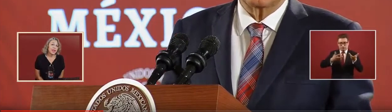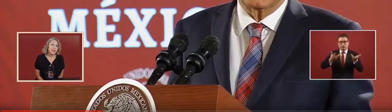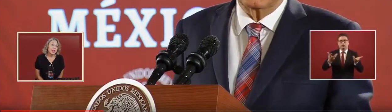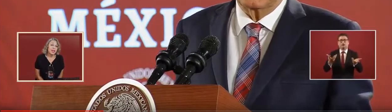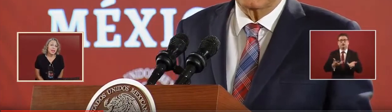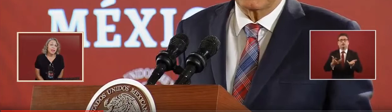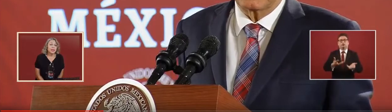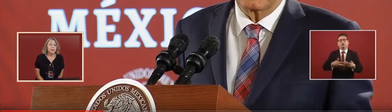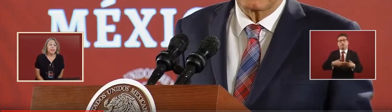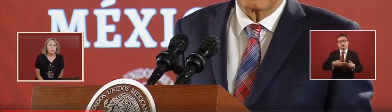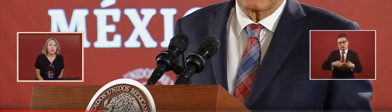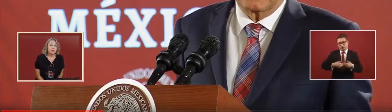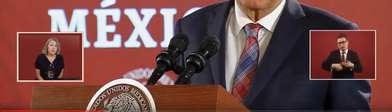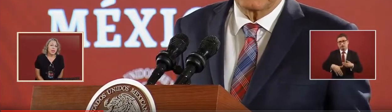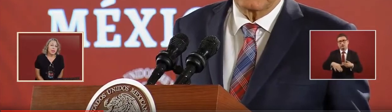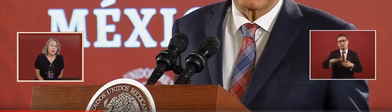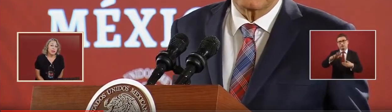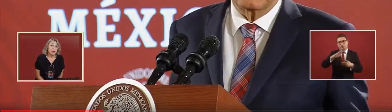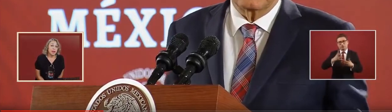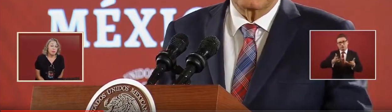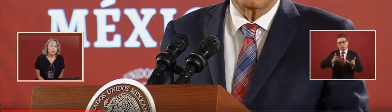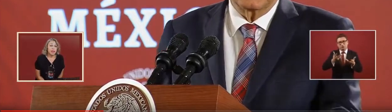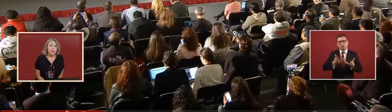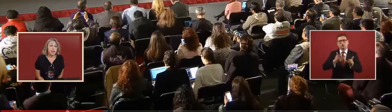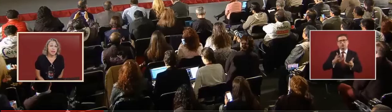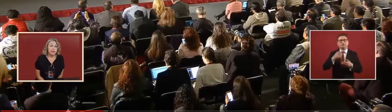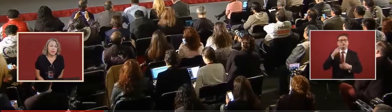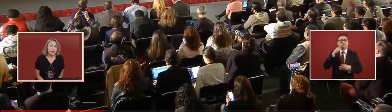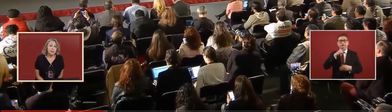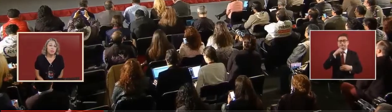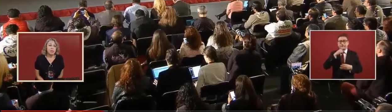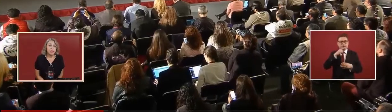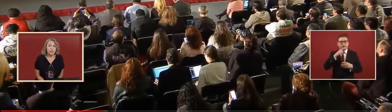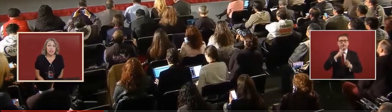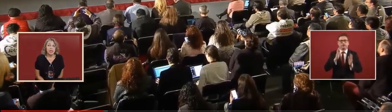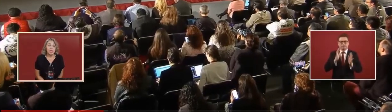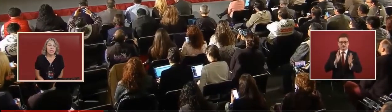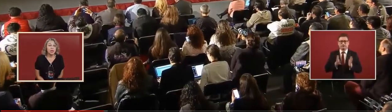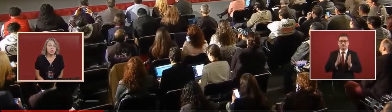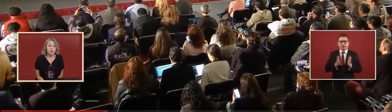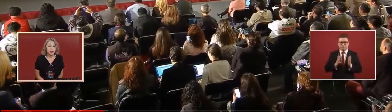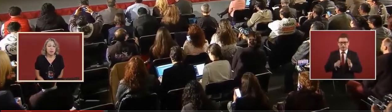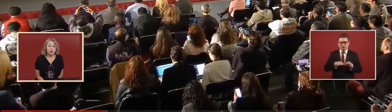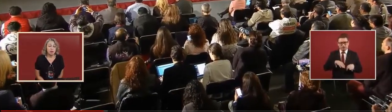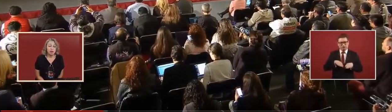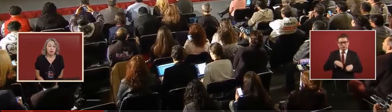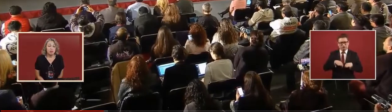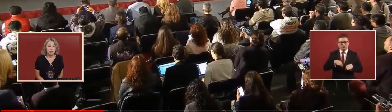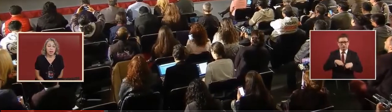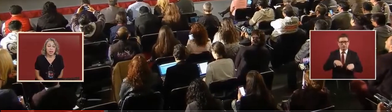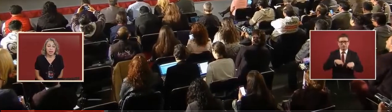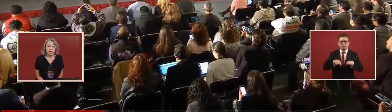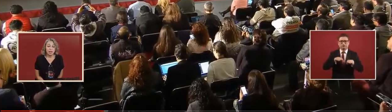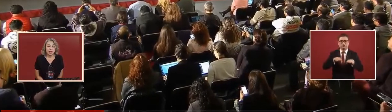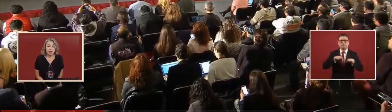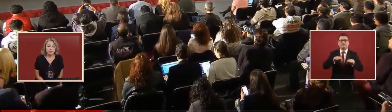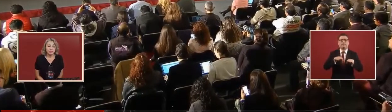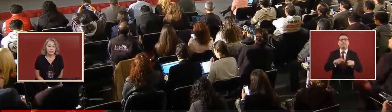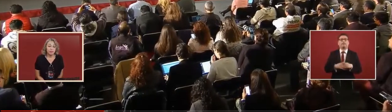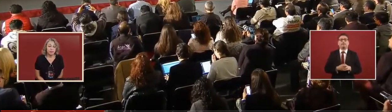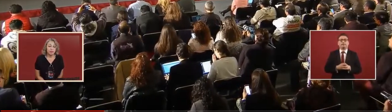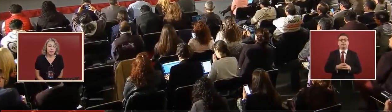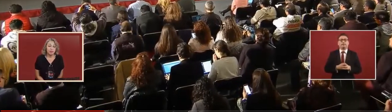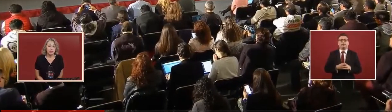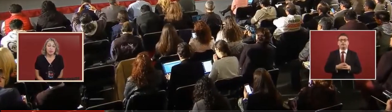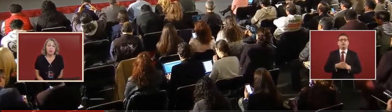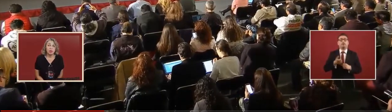applied immediately. And we are already working on